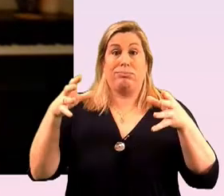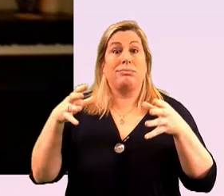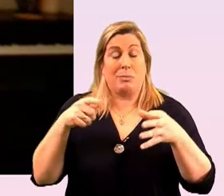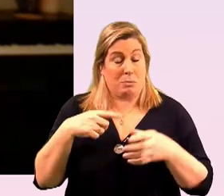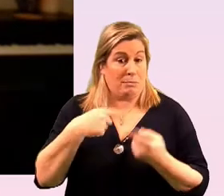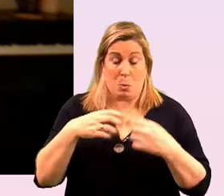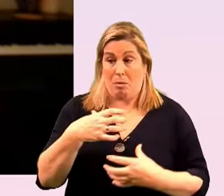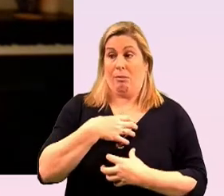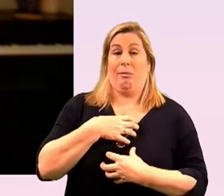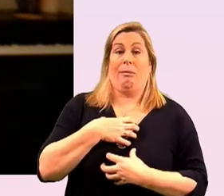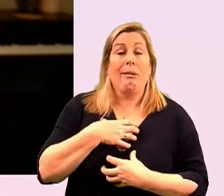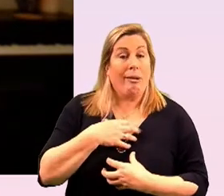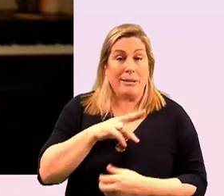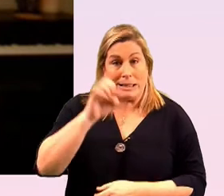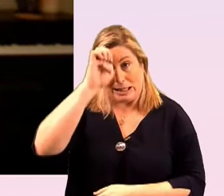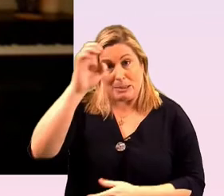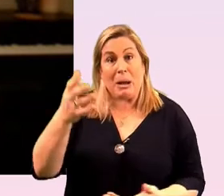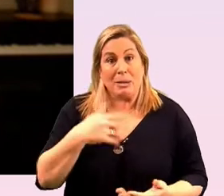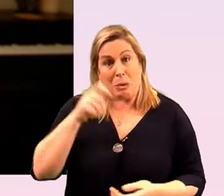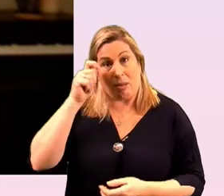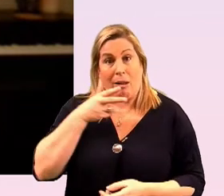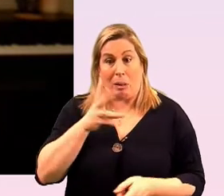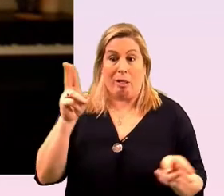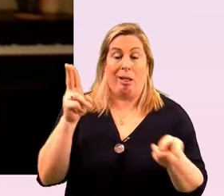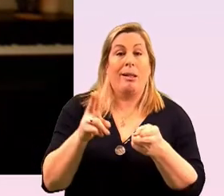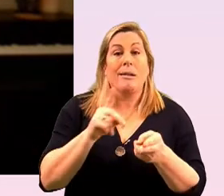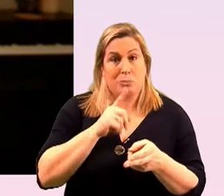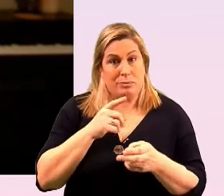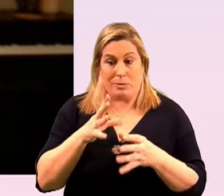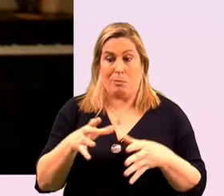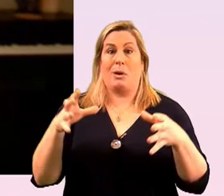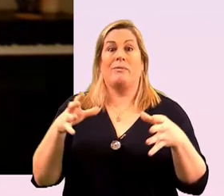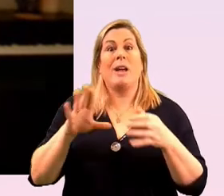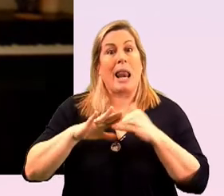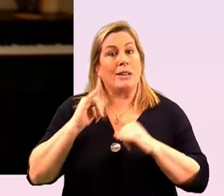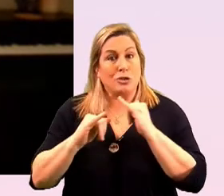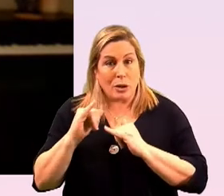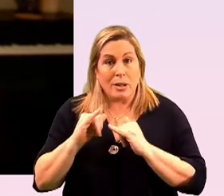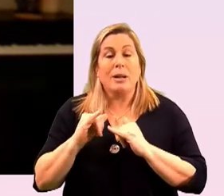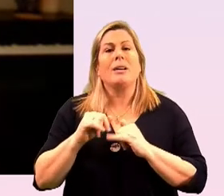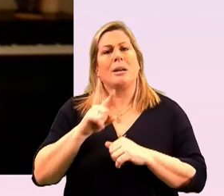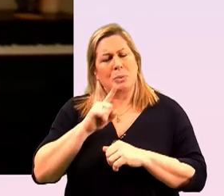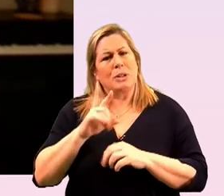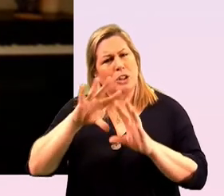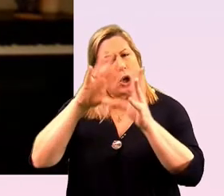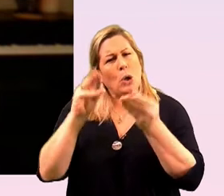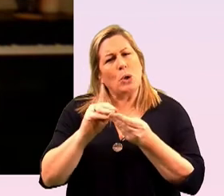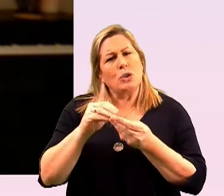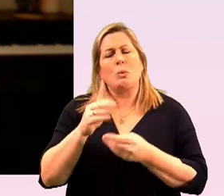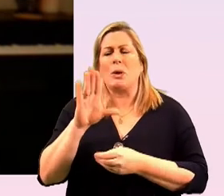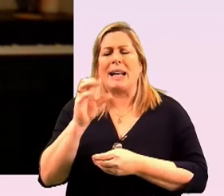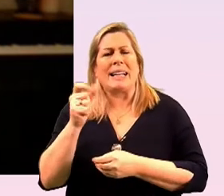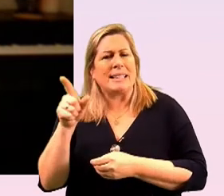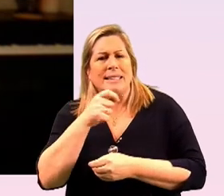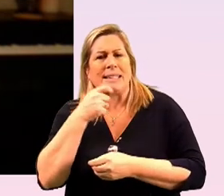shocked us when we expected it to slide back down and maybe in conclusion there to touch on something that lisa said which i think is so